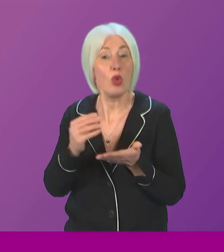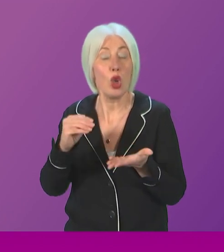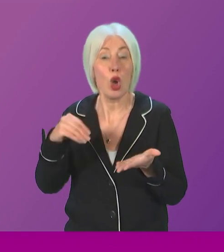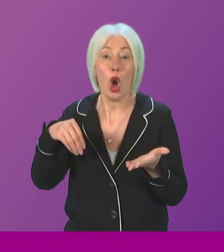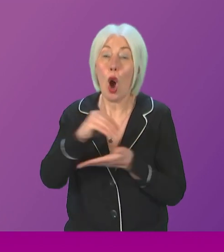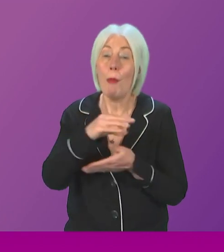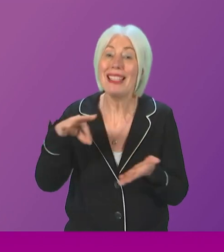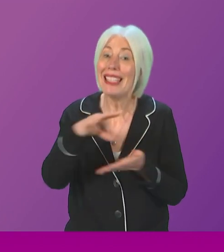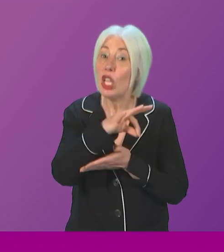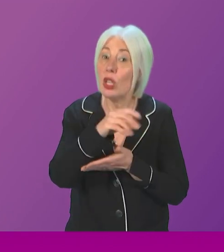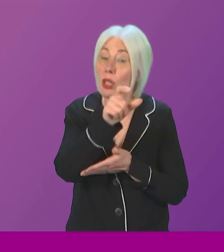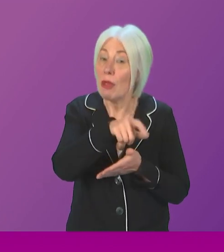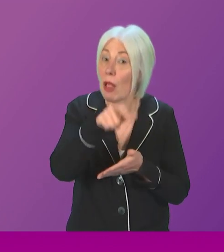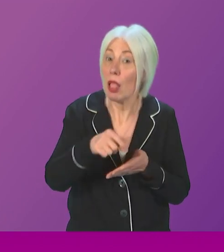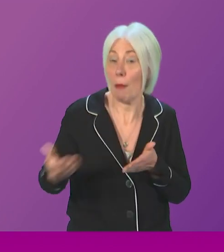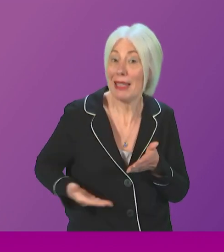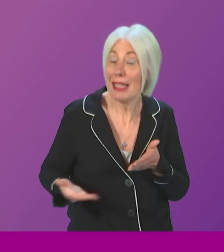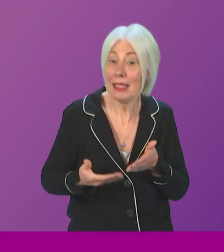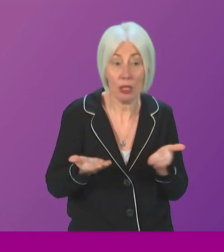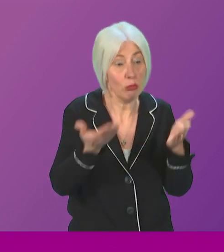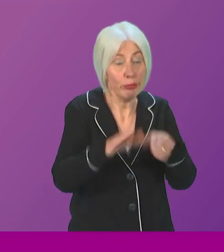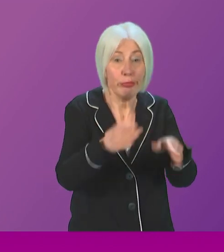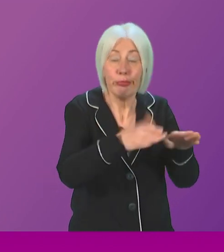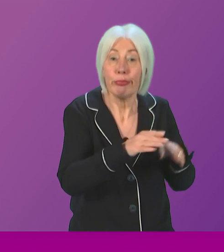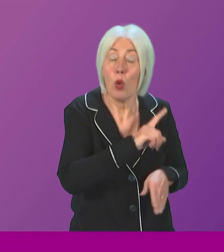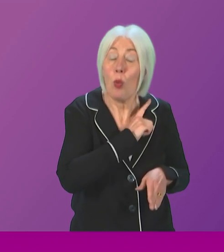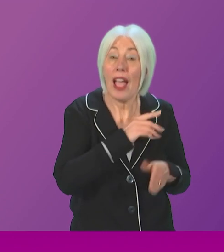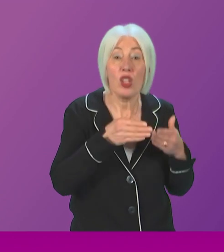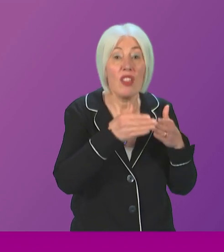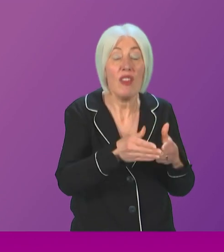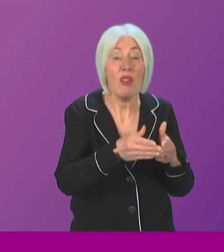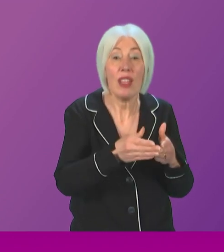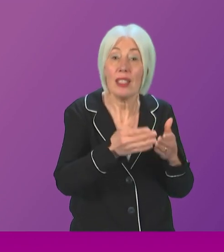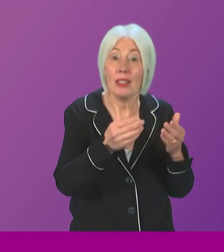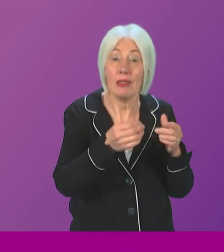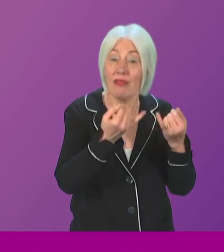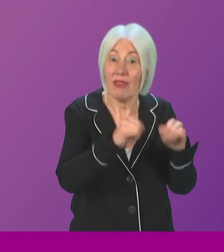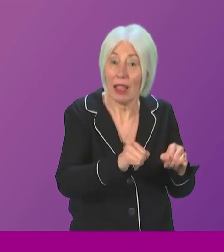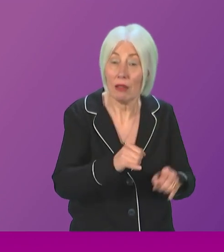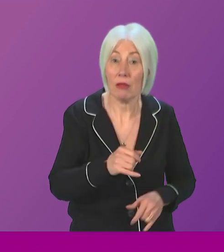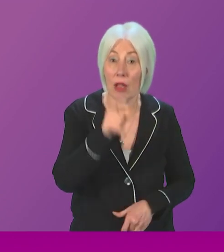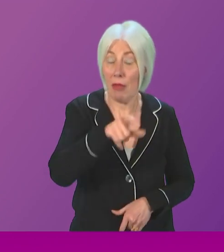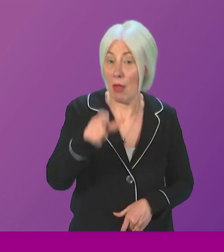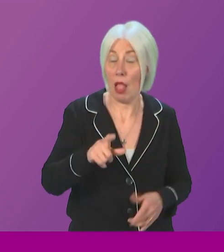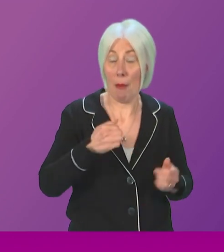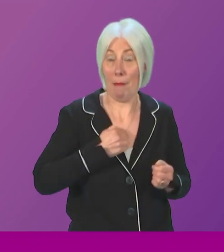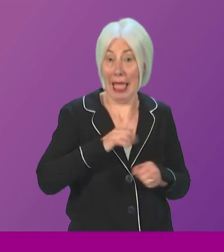businesses who are actually going to the wall because of these very failures. Now that constituents in the US